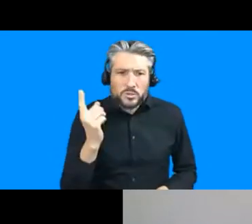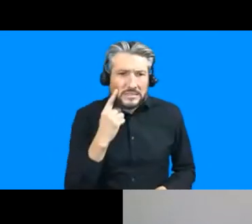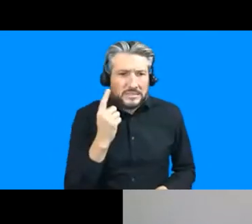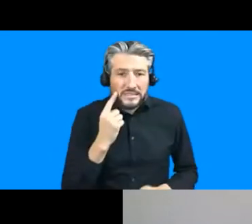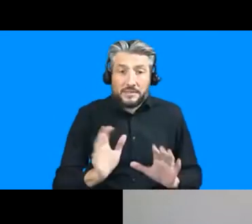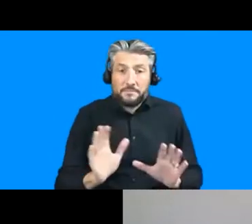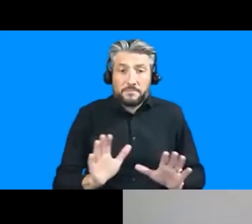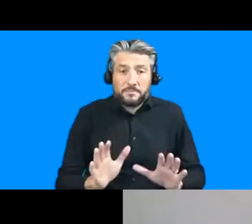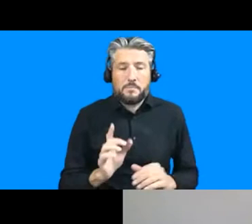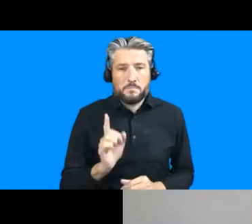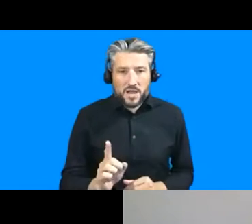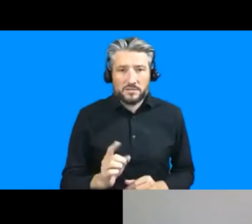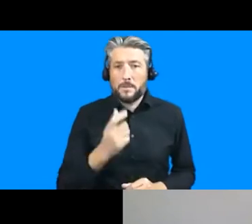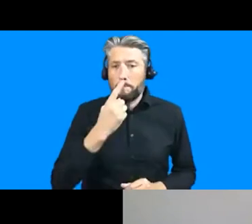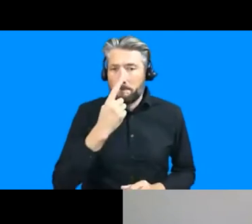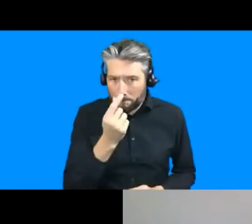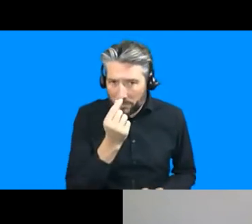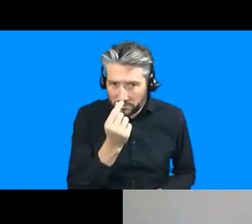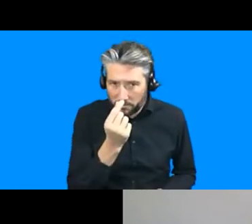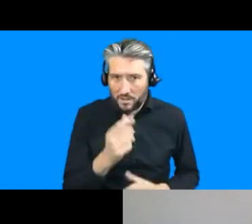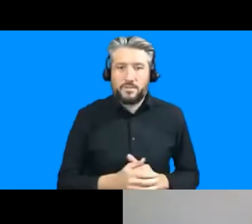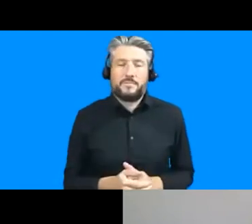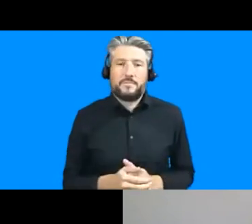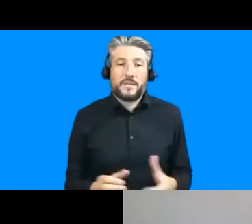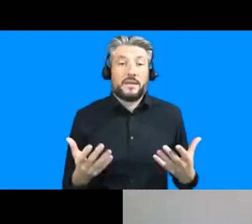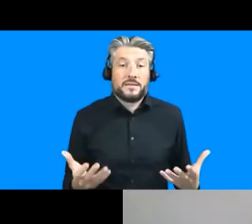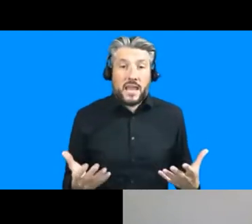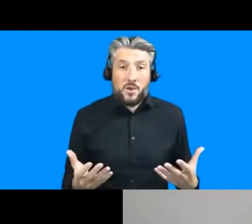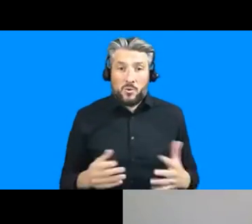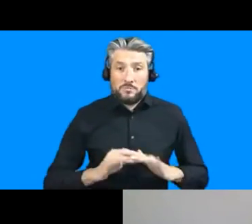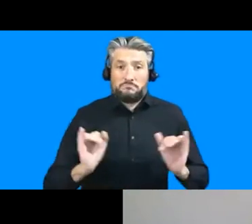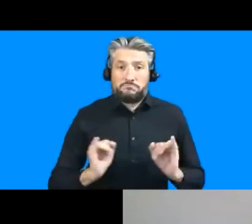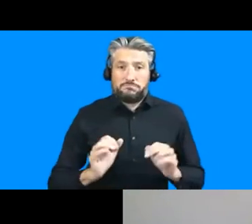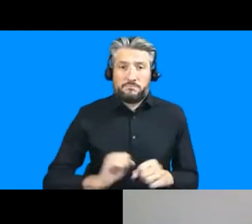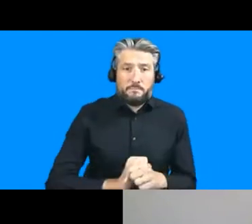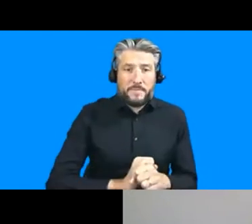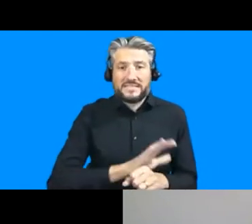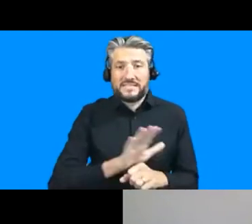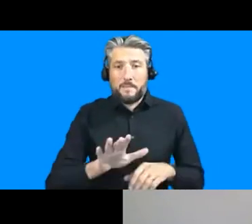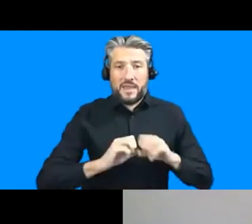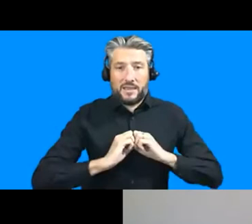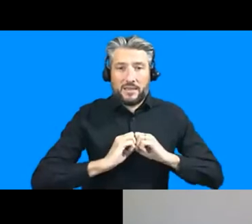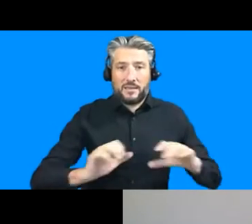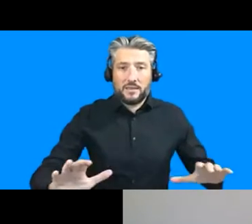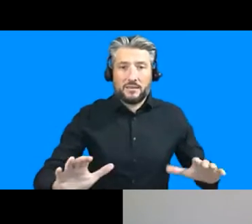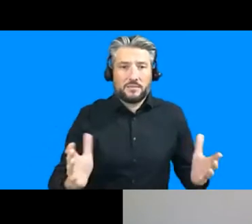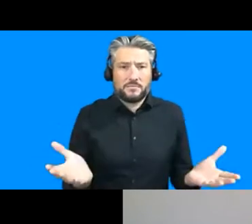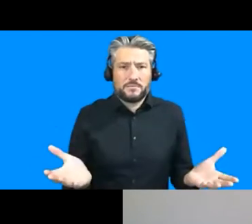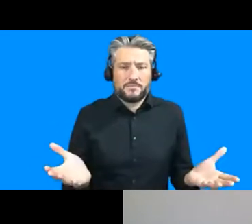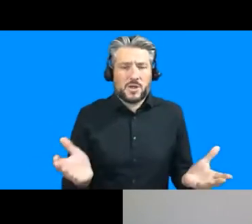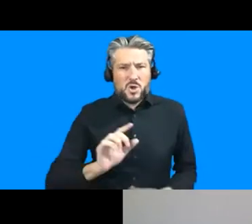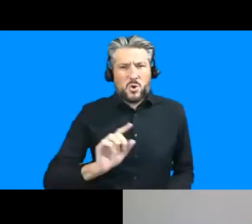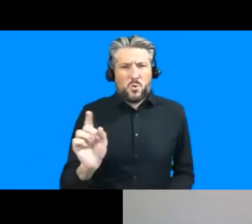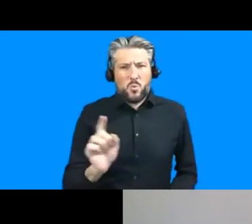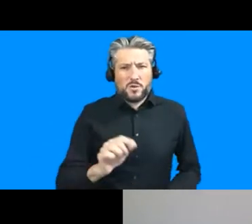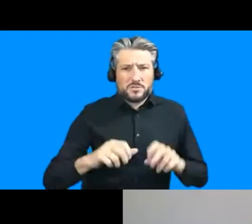it's and in this present moment of the pandemic crisis and this is the question that i raised in my presentation you know what does research